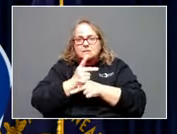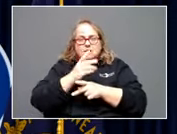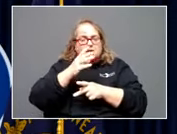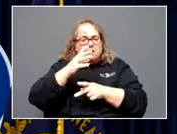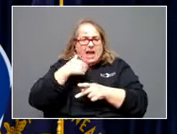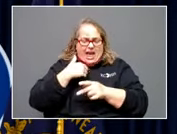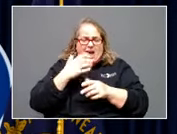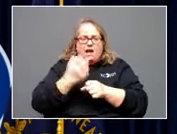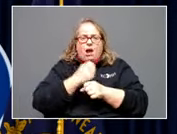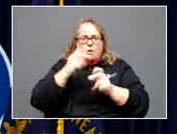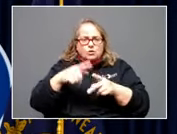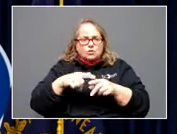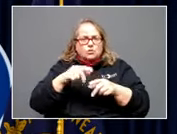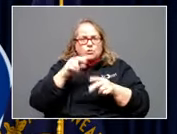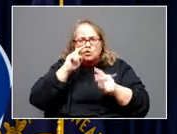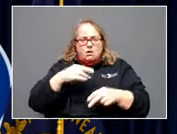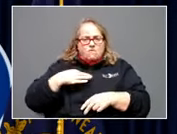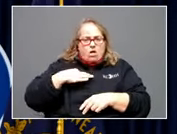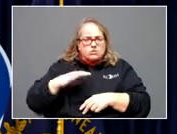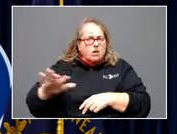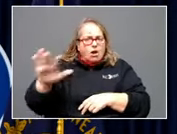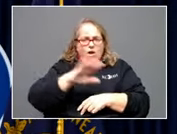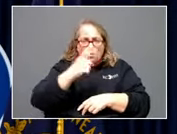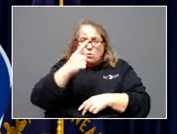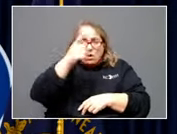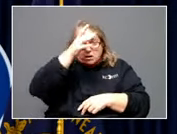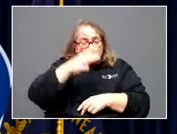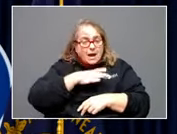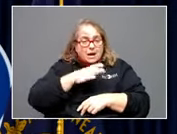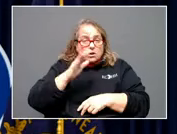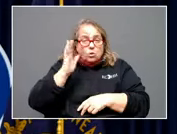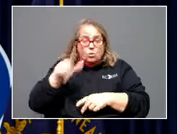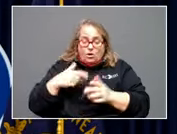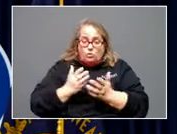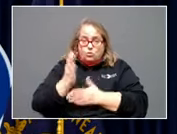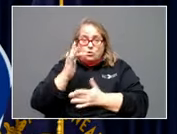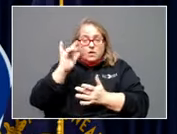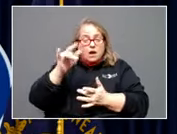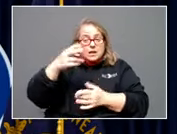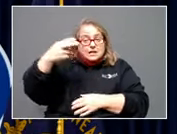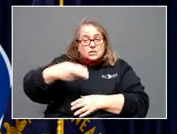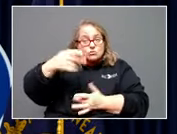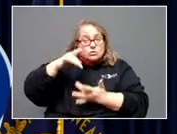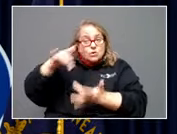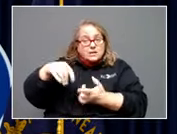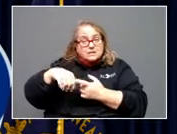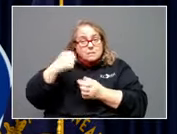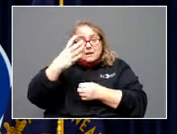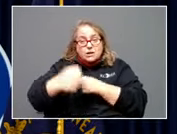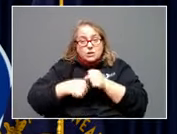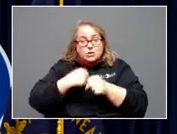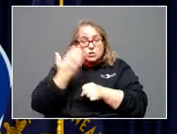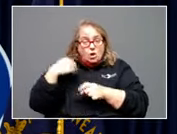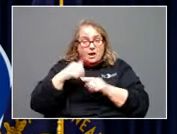Kentucky. There's one man who had gone through those historic tornadoes years ago in Arkansas. He moved to Kentucky. And